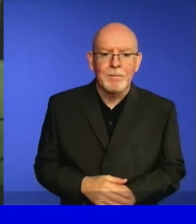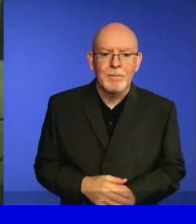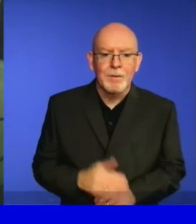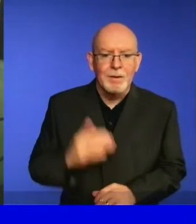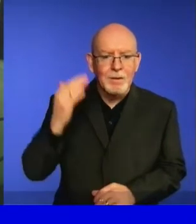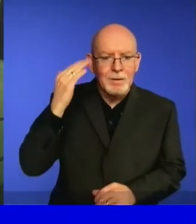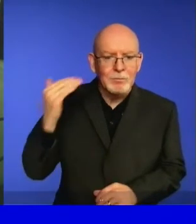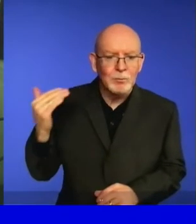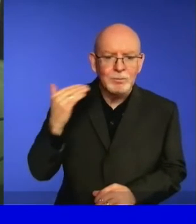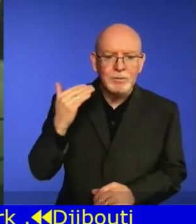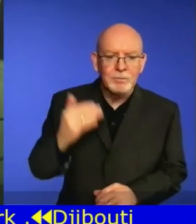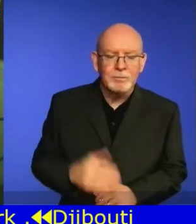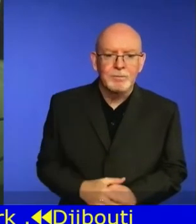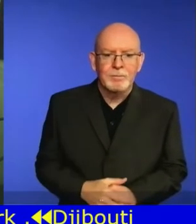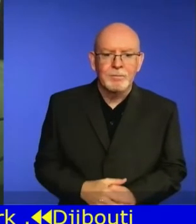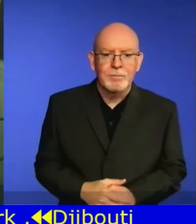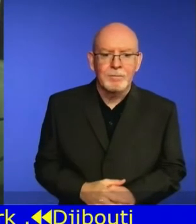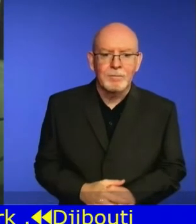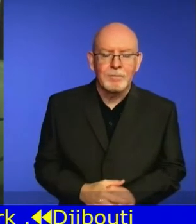Estonia,